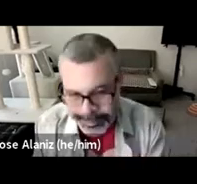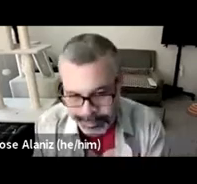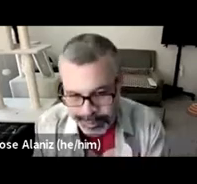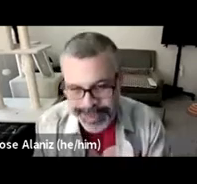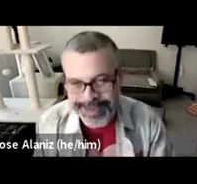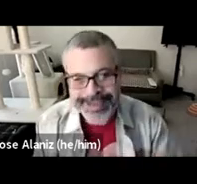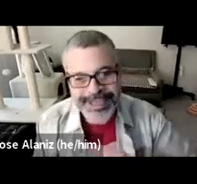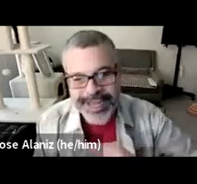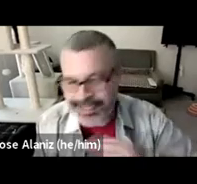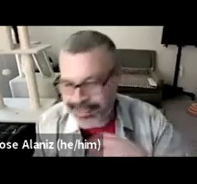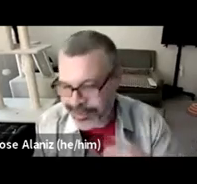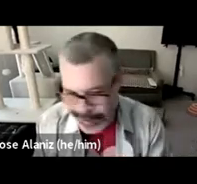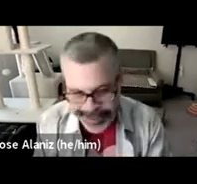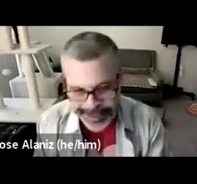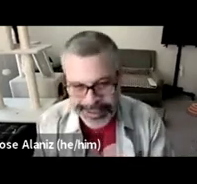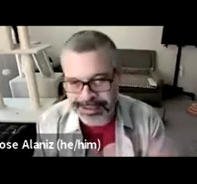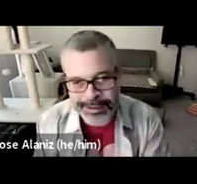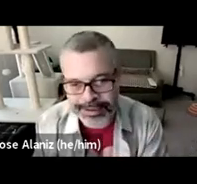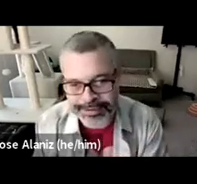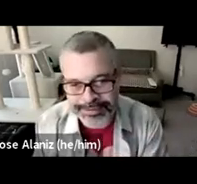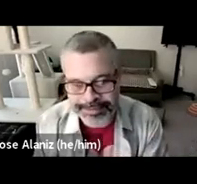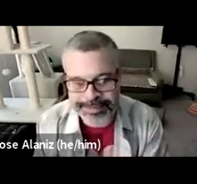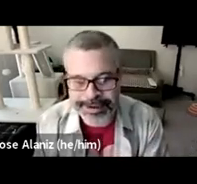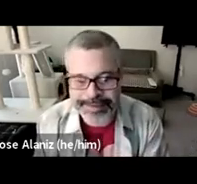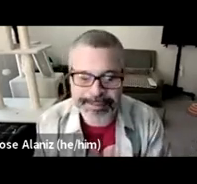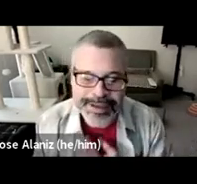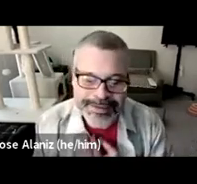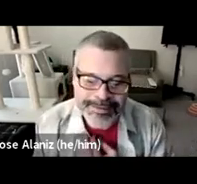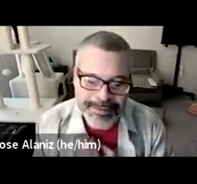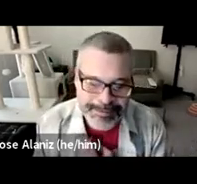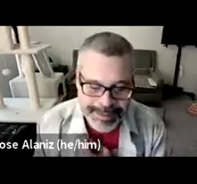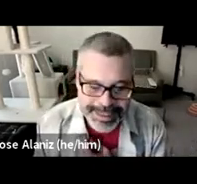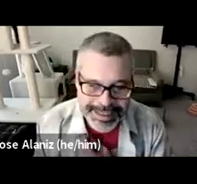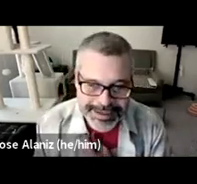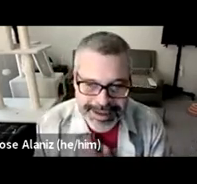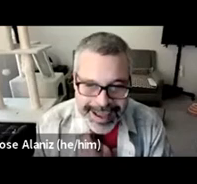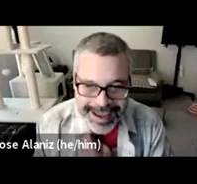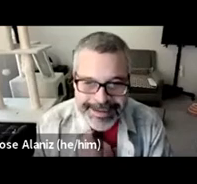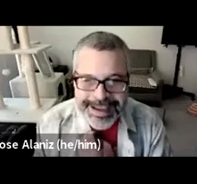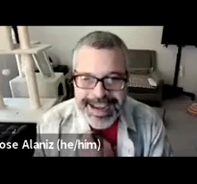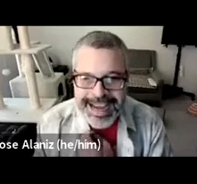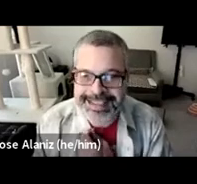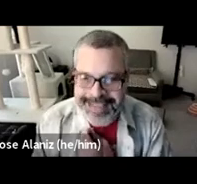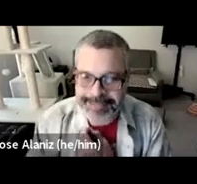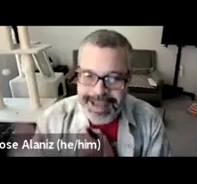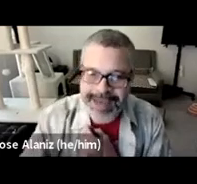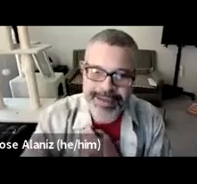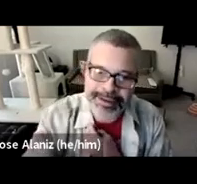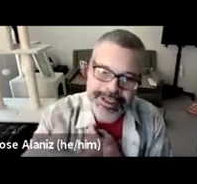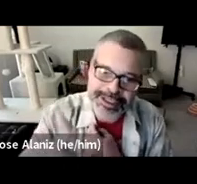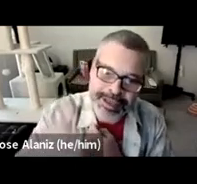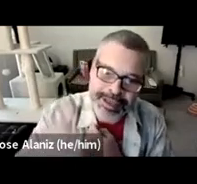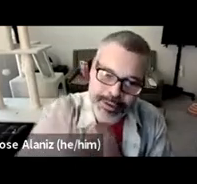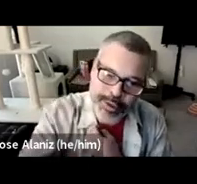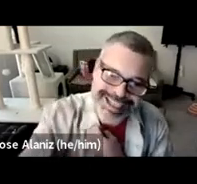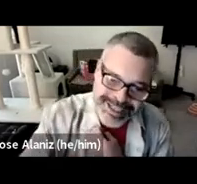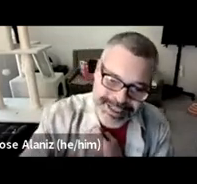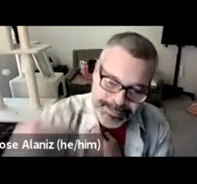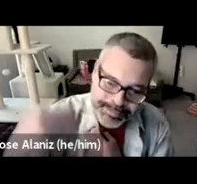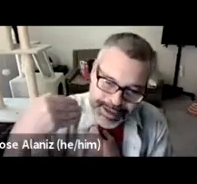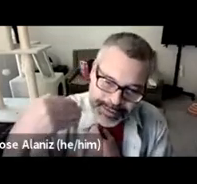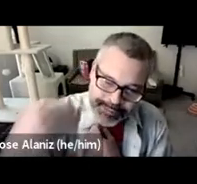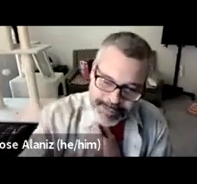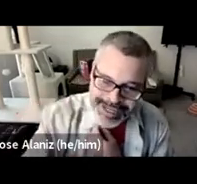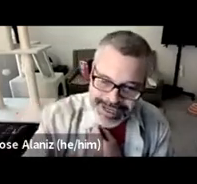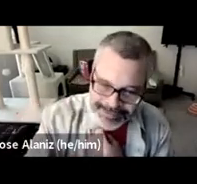is a modern woman. She has a career, she has all sorts of, of, of, uh, fulfillments in her life. At the same time, they're just in, in the ways that